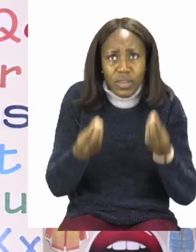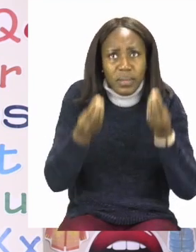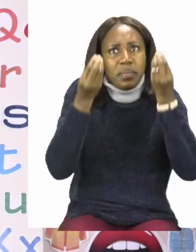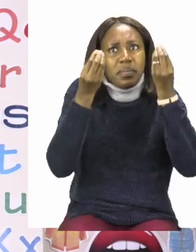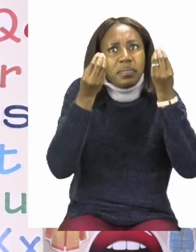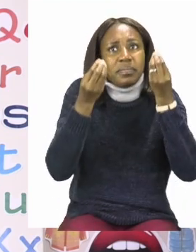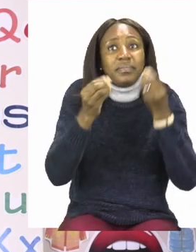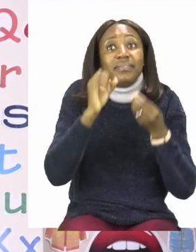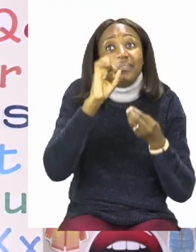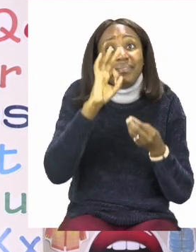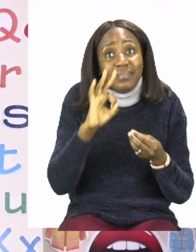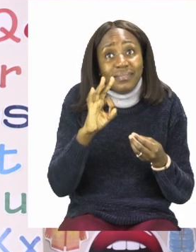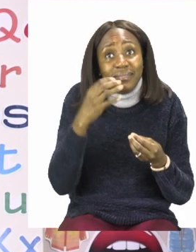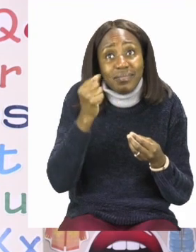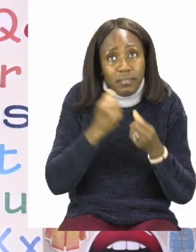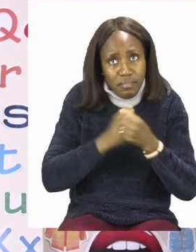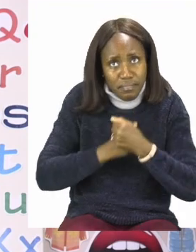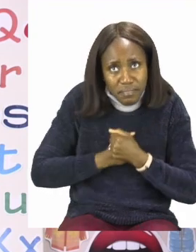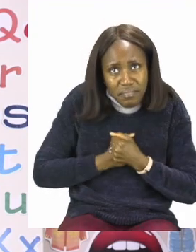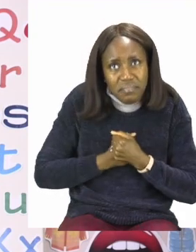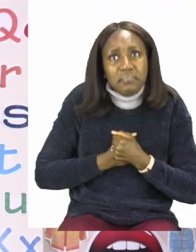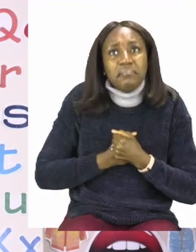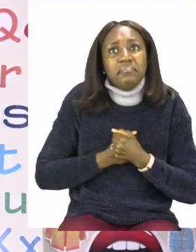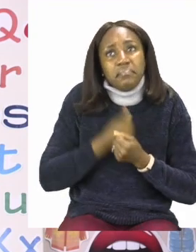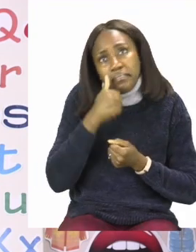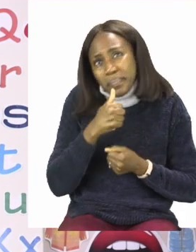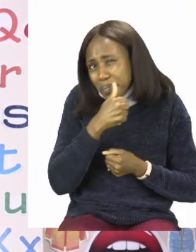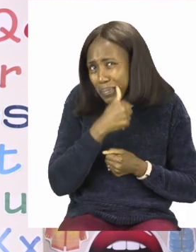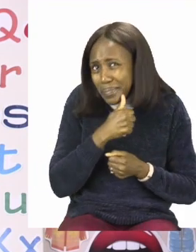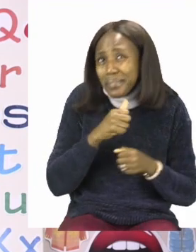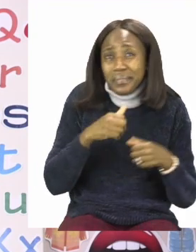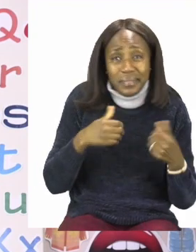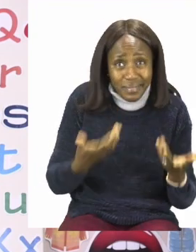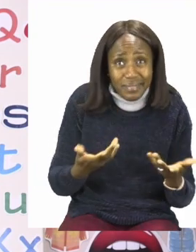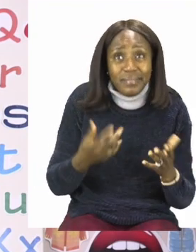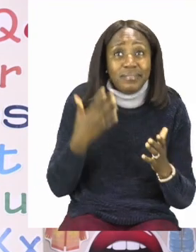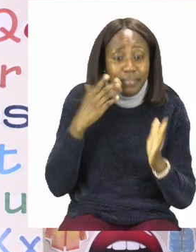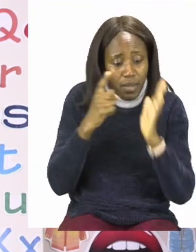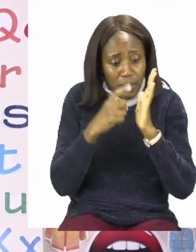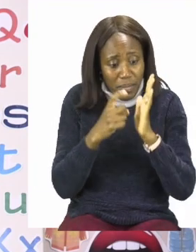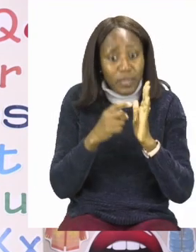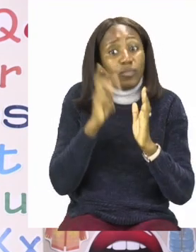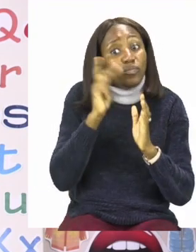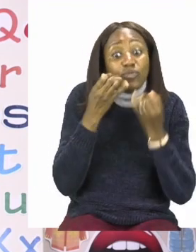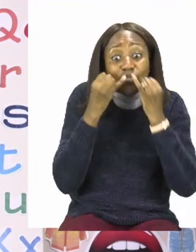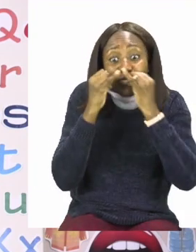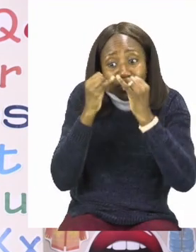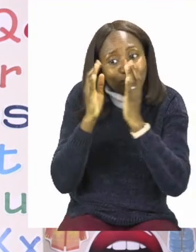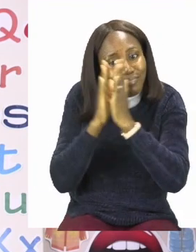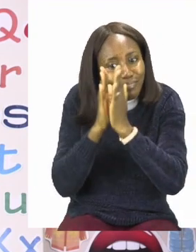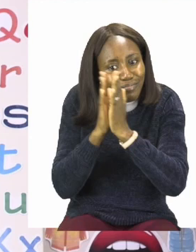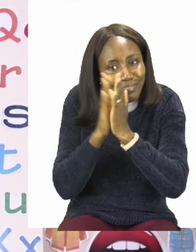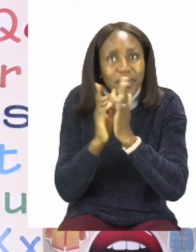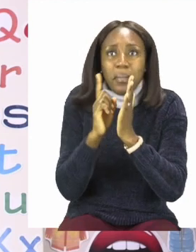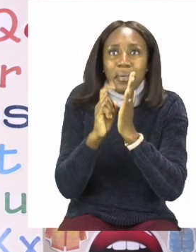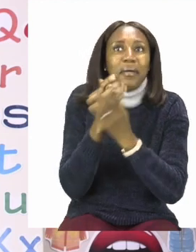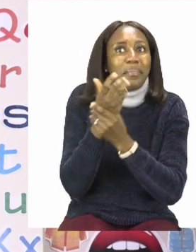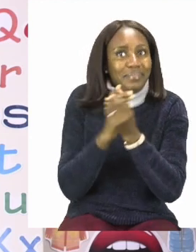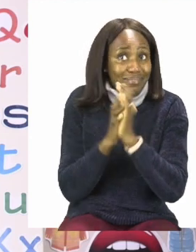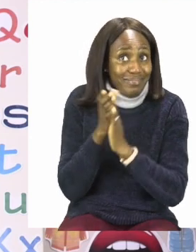if you have a parent or a guardian with you when you're sanitizing, encourage them to sanitize as well.